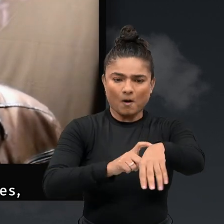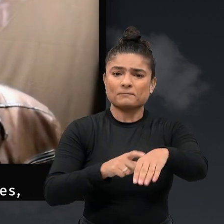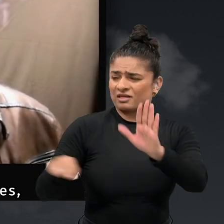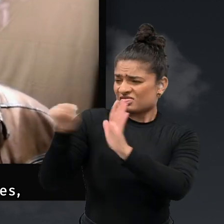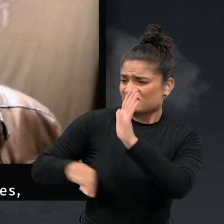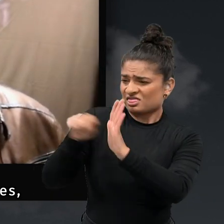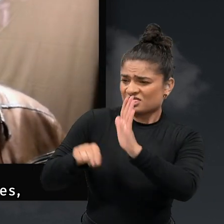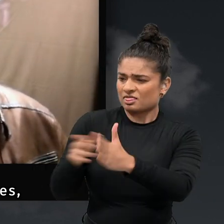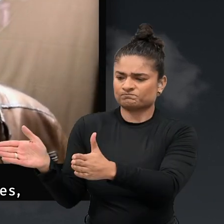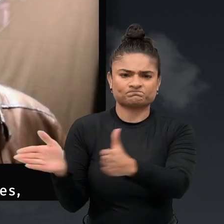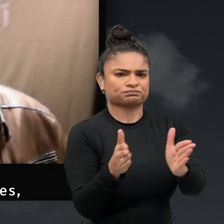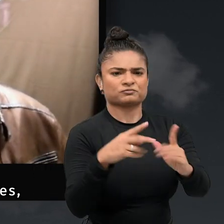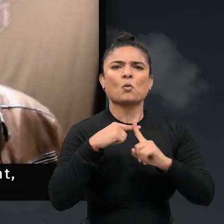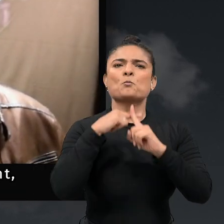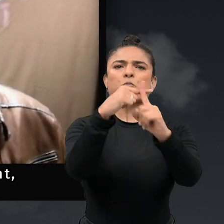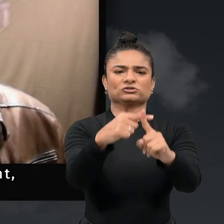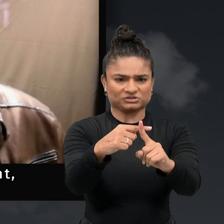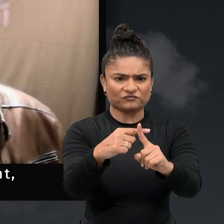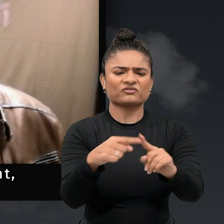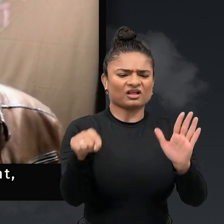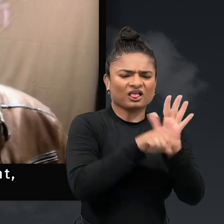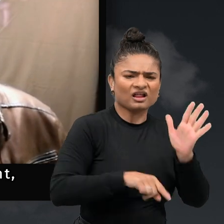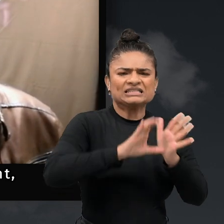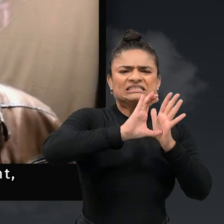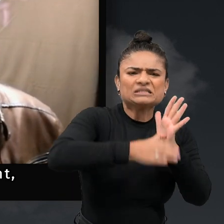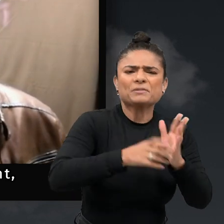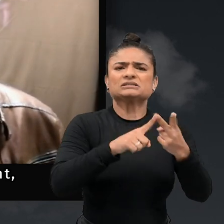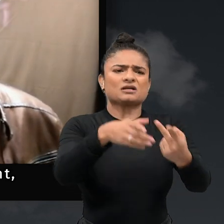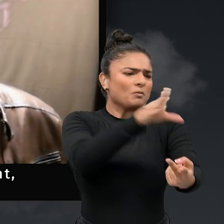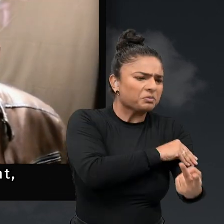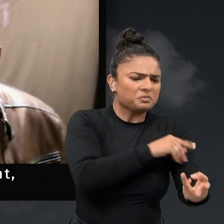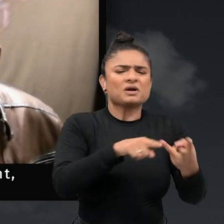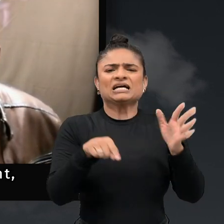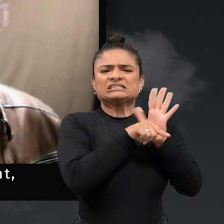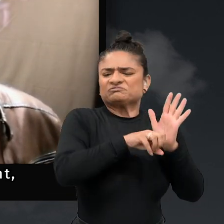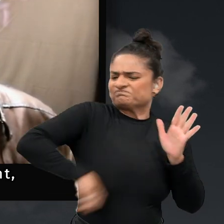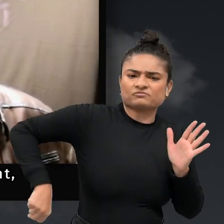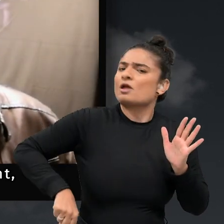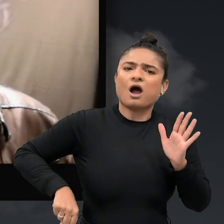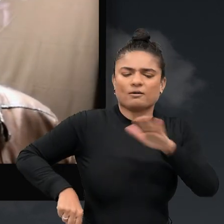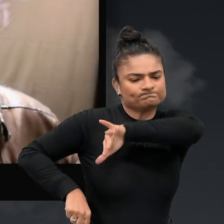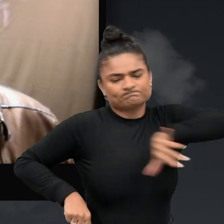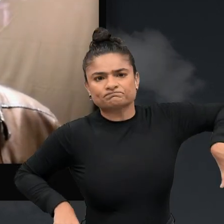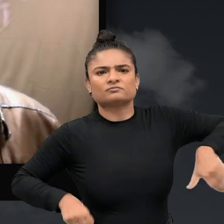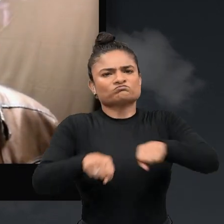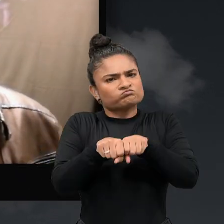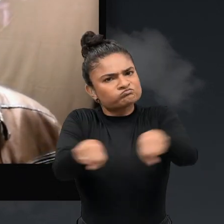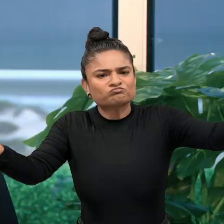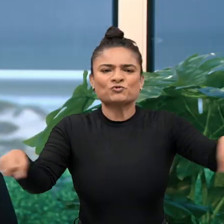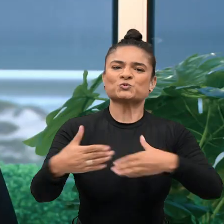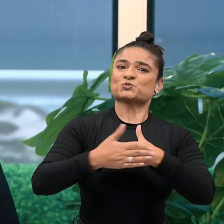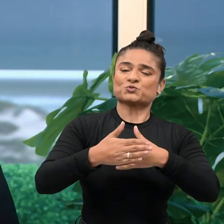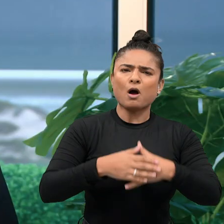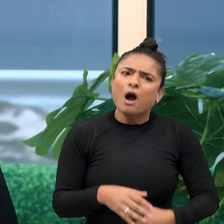distancing myself from the negatives, your disabilities, your disempowered, your disadvantaged and all of that, it opened doors.